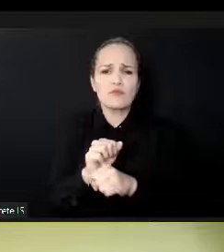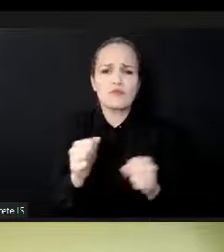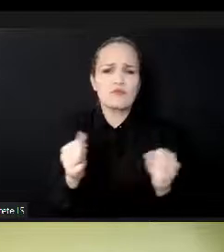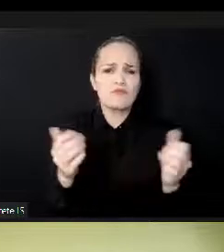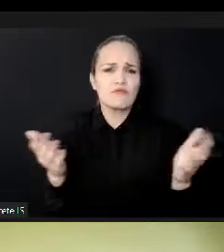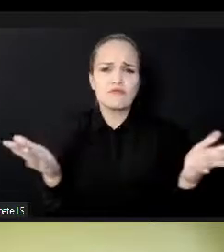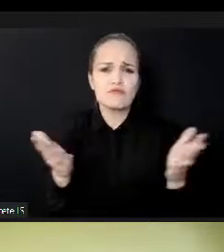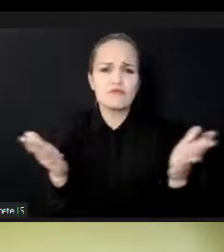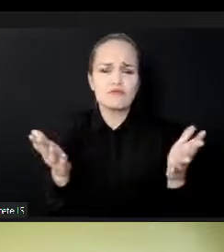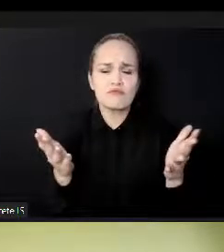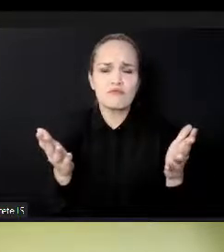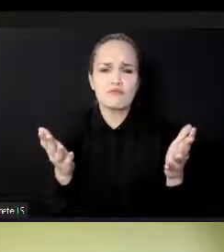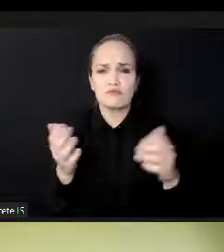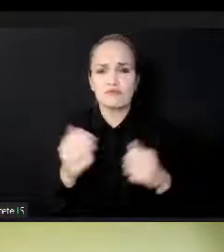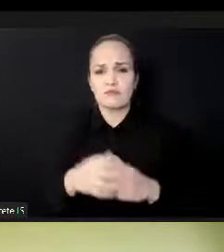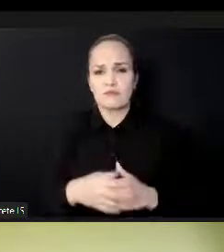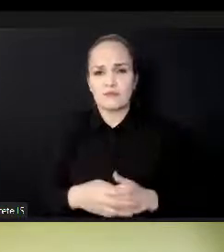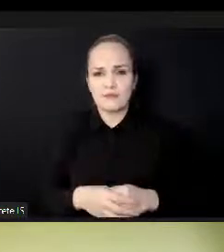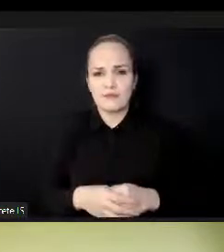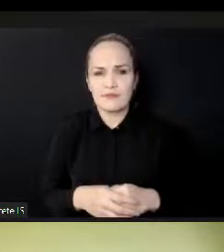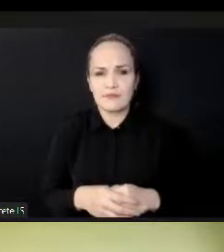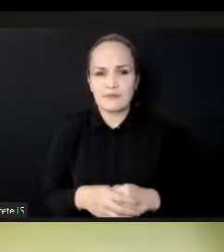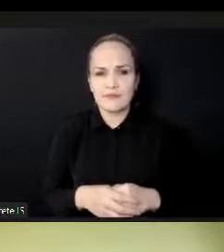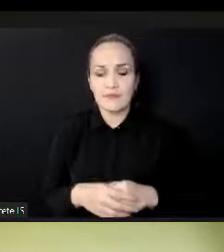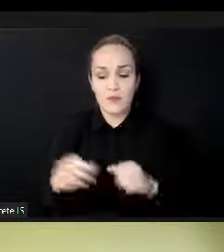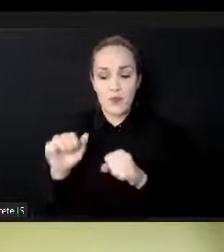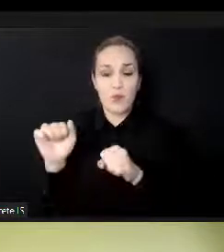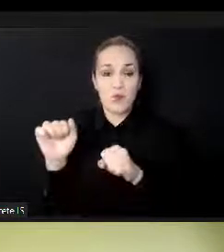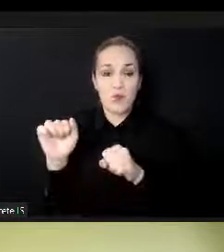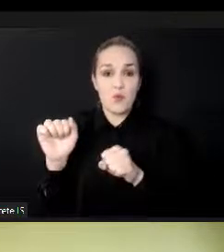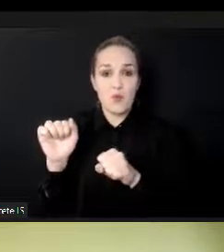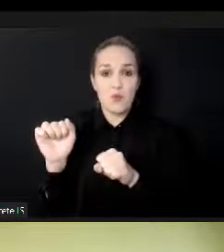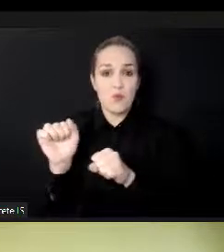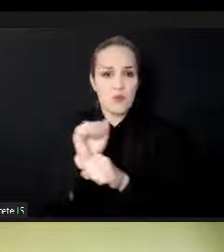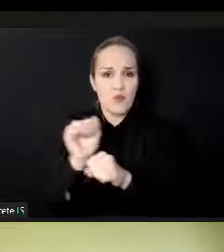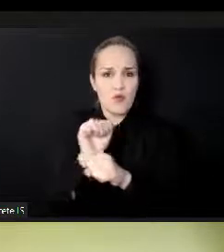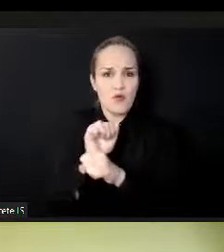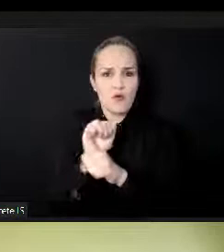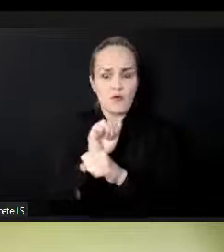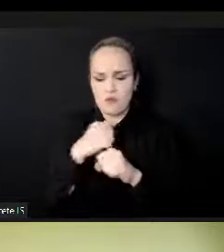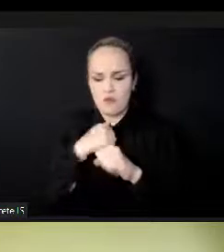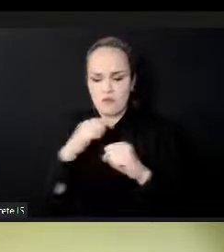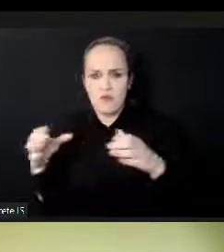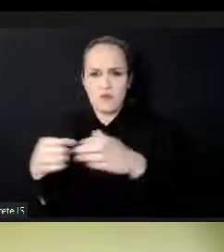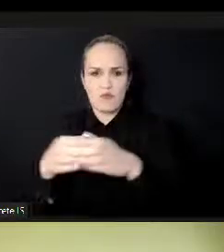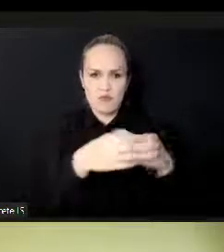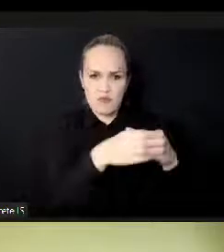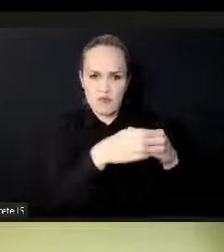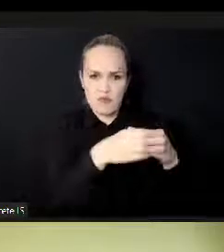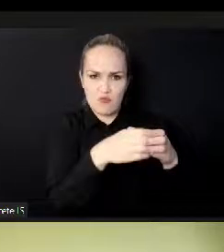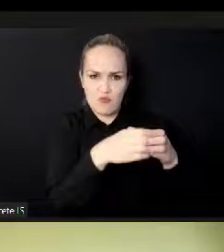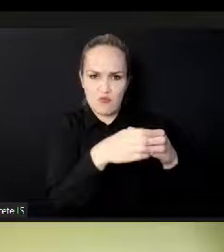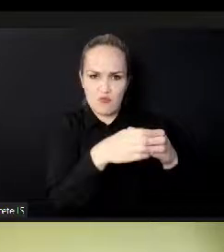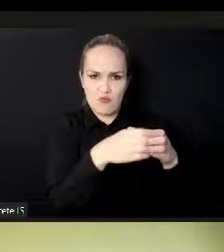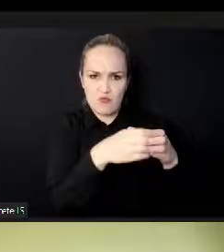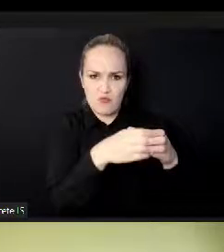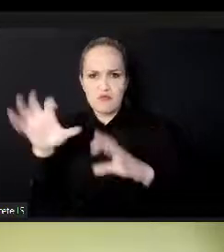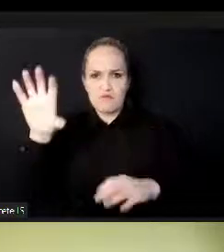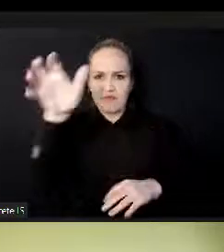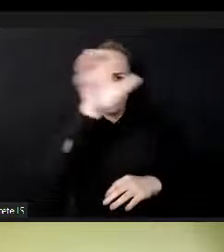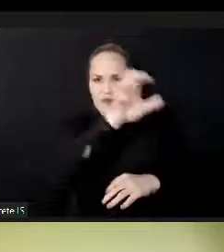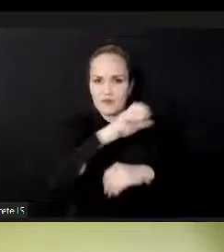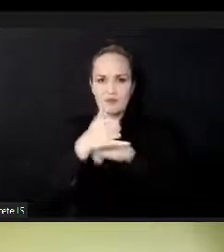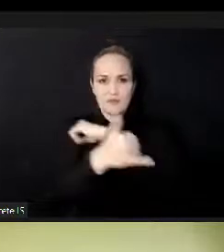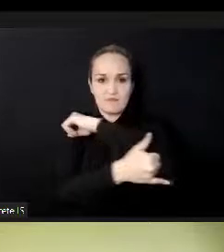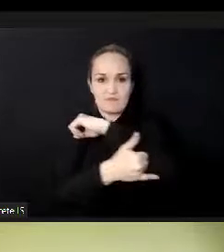of coordination working group of member states on the topic of the cultural dimension in sustainable development. So I